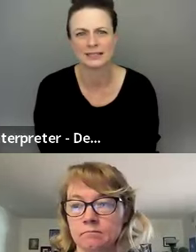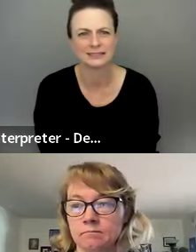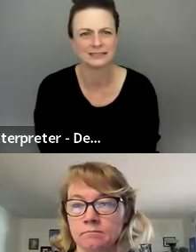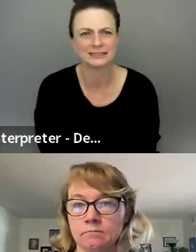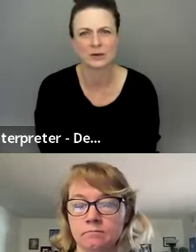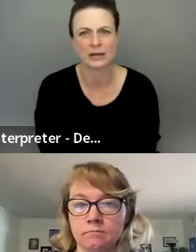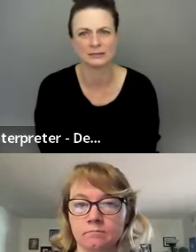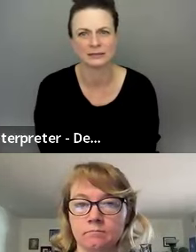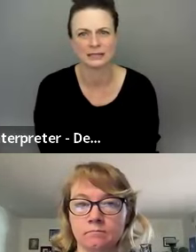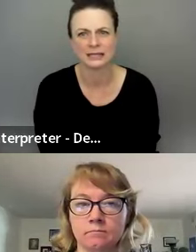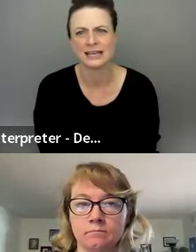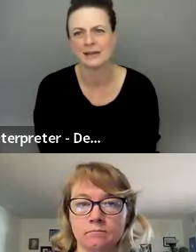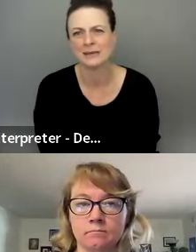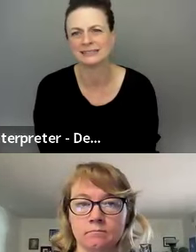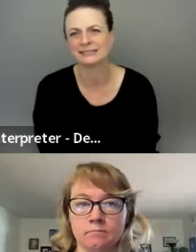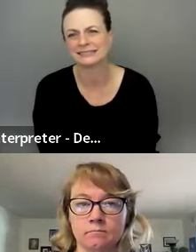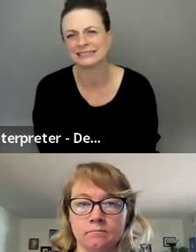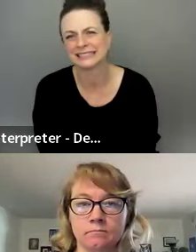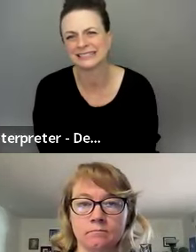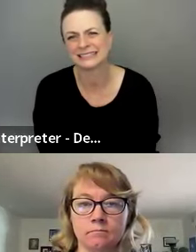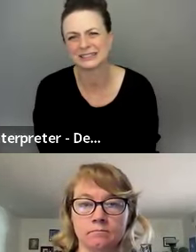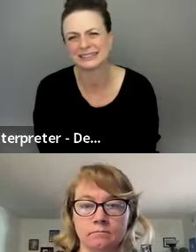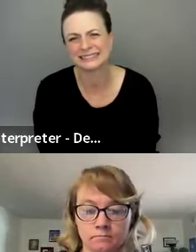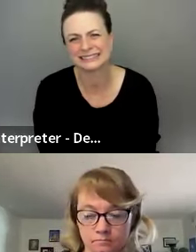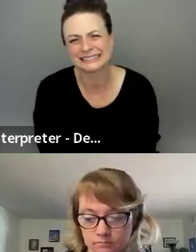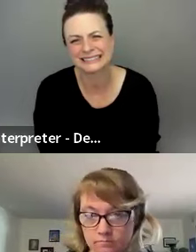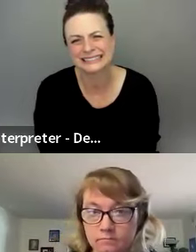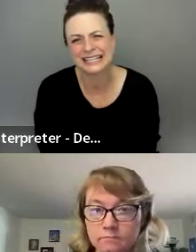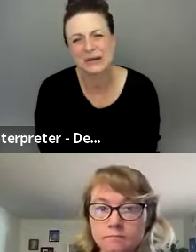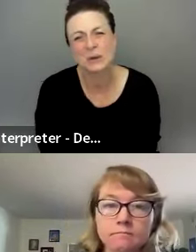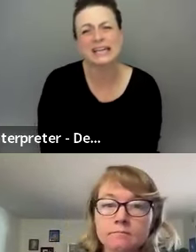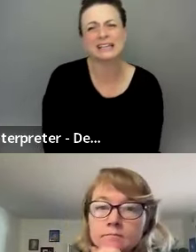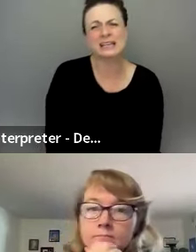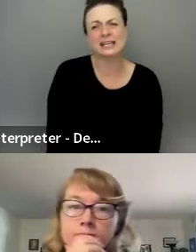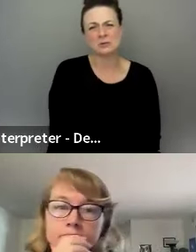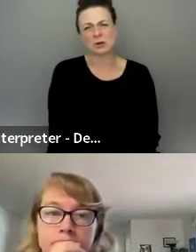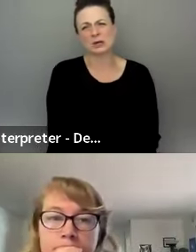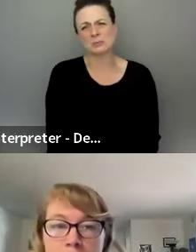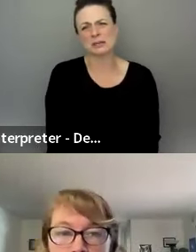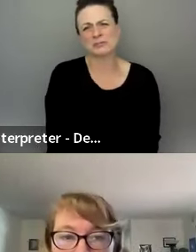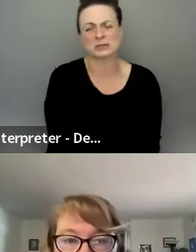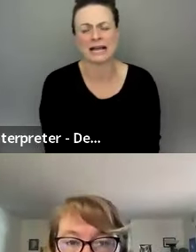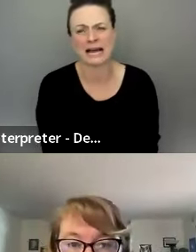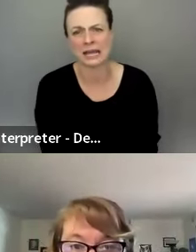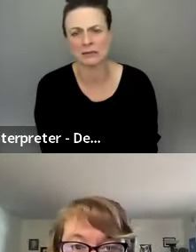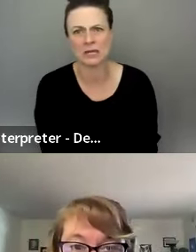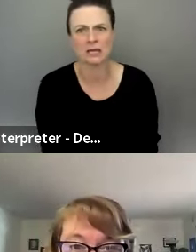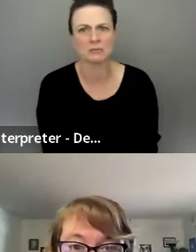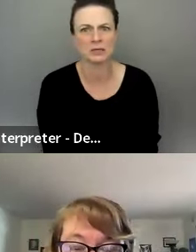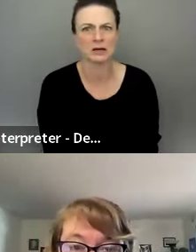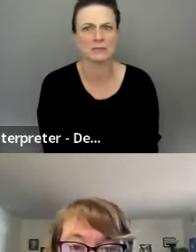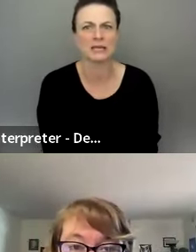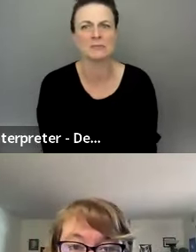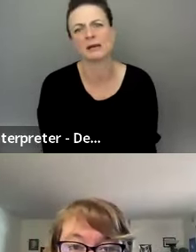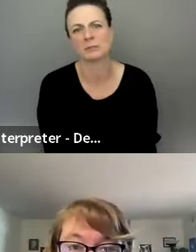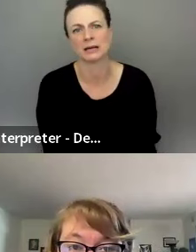Yeah. Okay. Yeah. I mean, it, it, it, it could work, but if we start adding and making